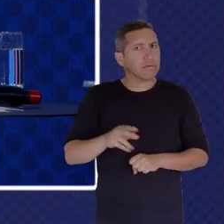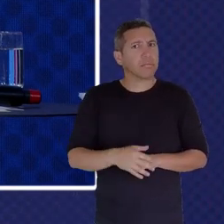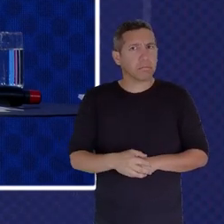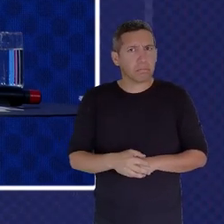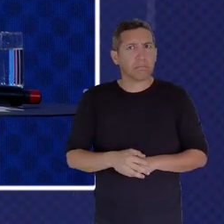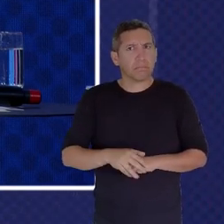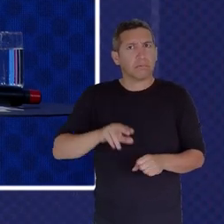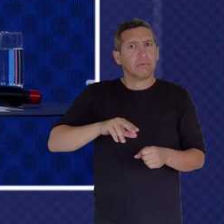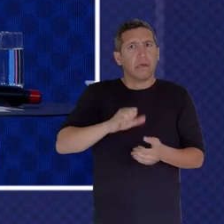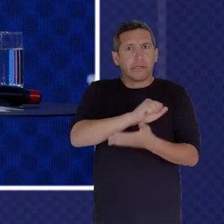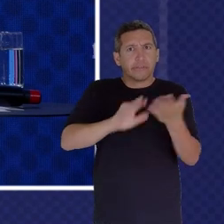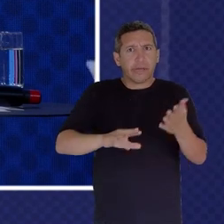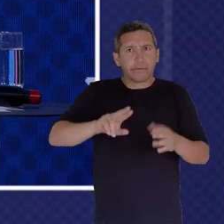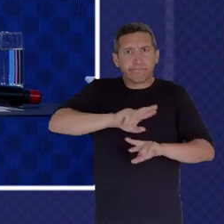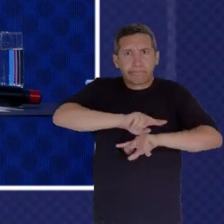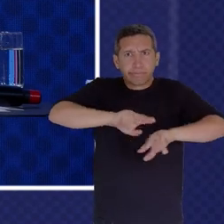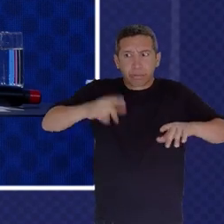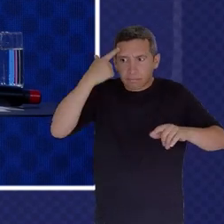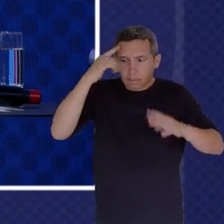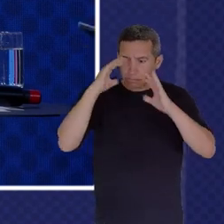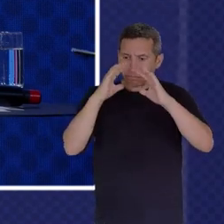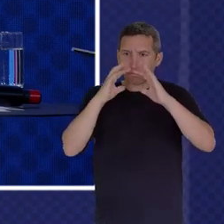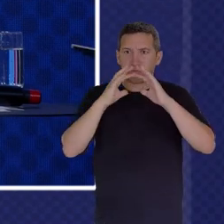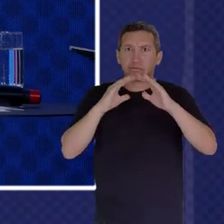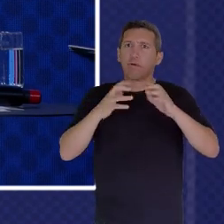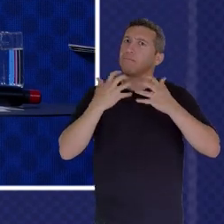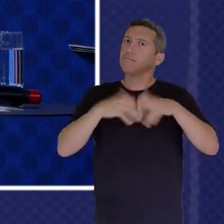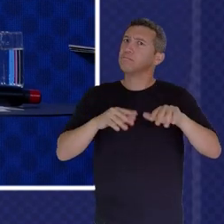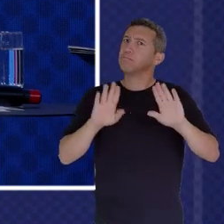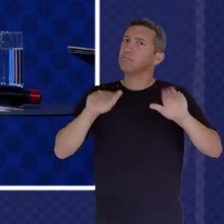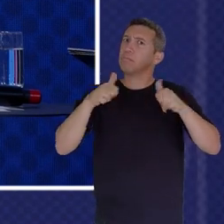Woken Up They Were Bringing It Back